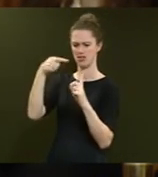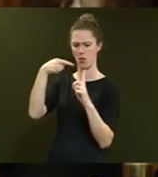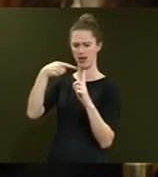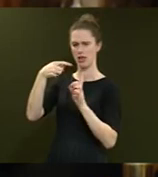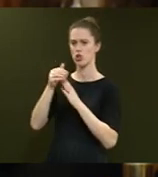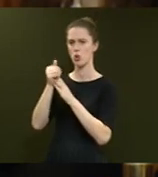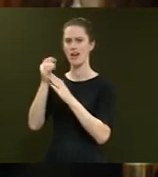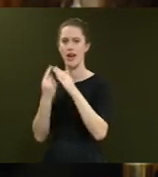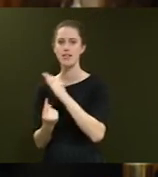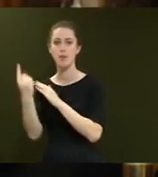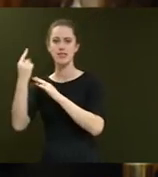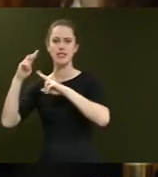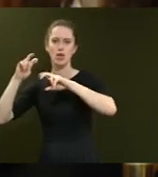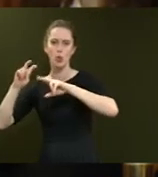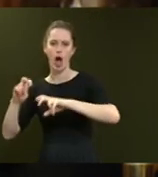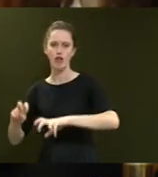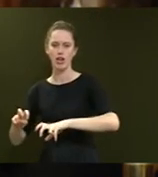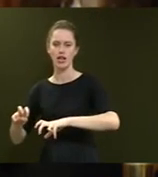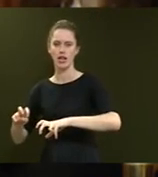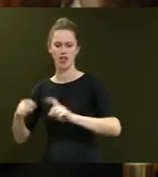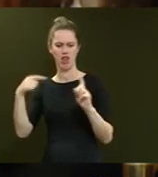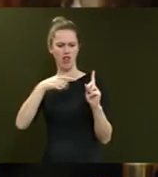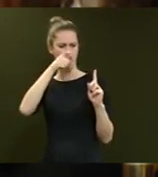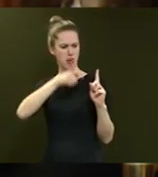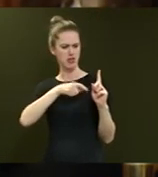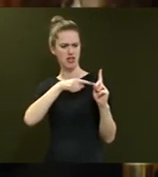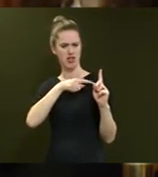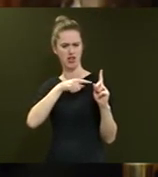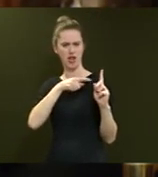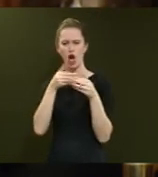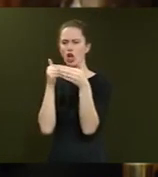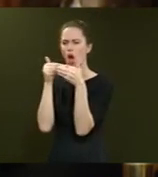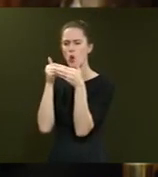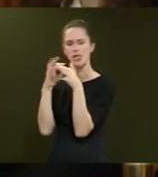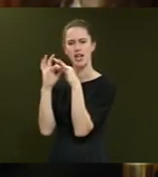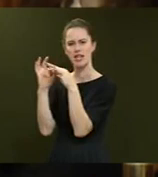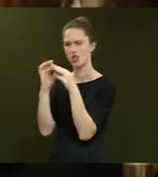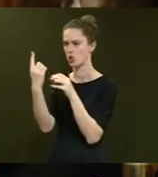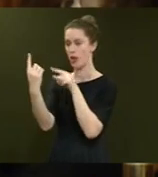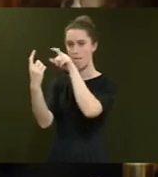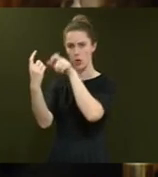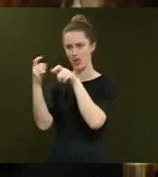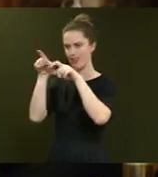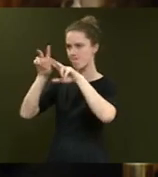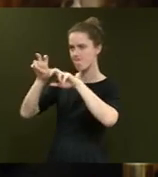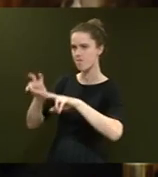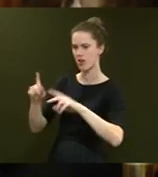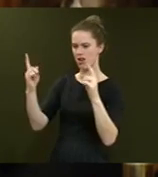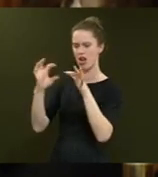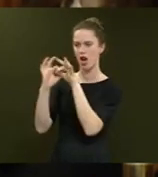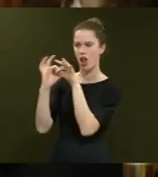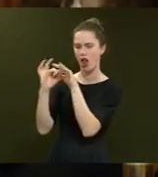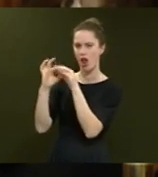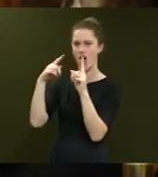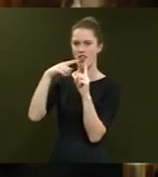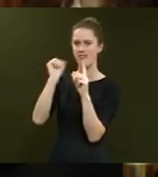independent inquiry someone who has close connections to the subject of the inquiry and who